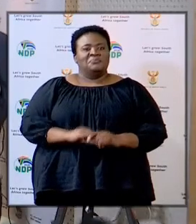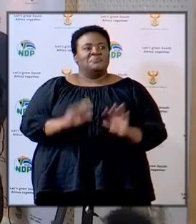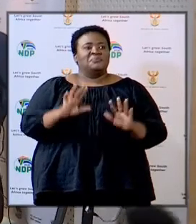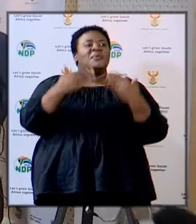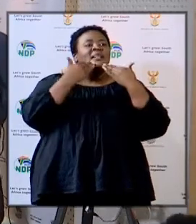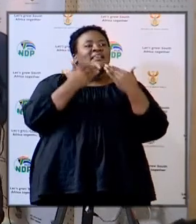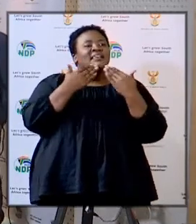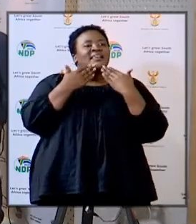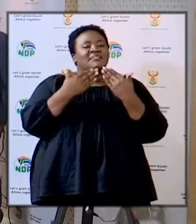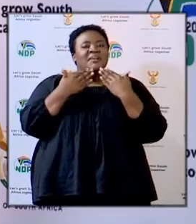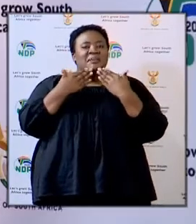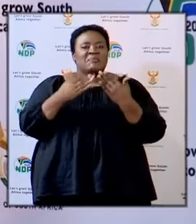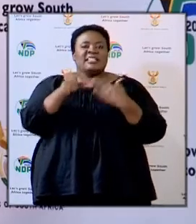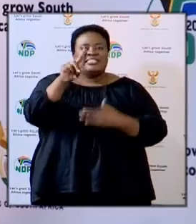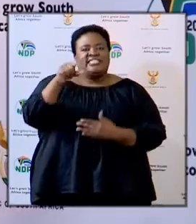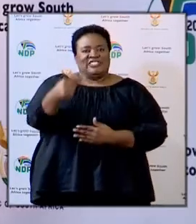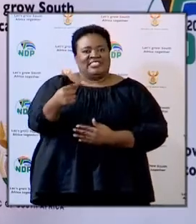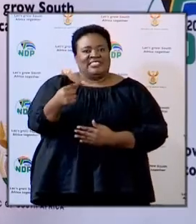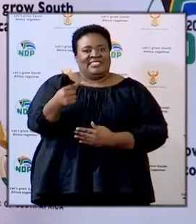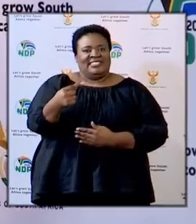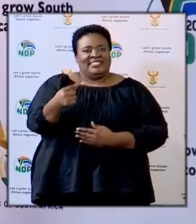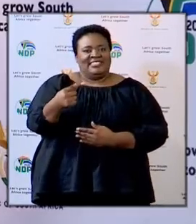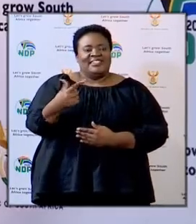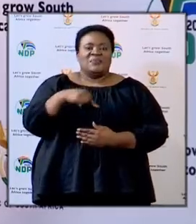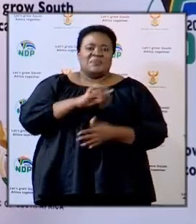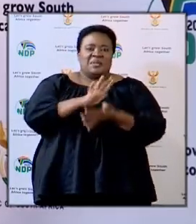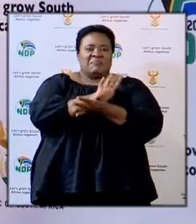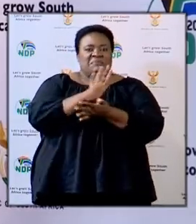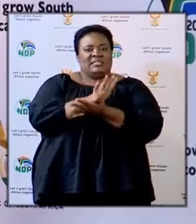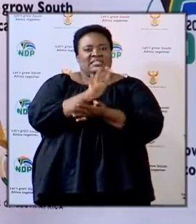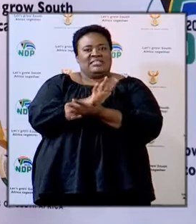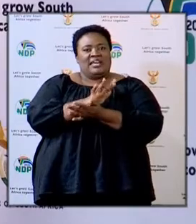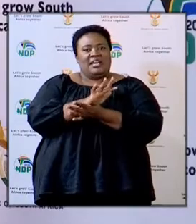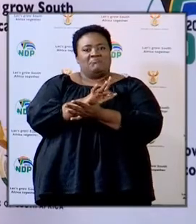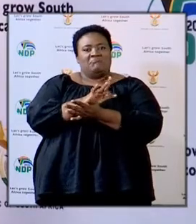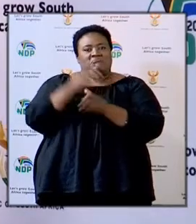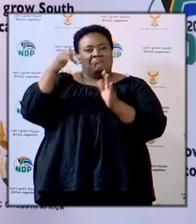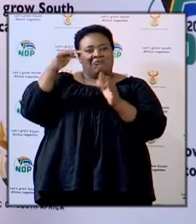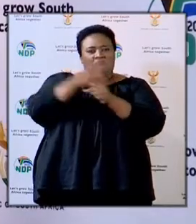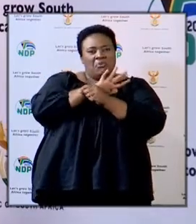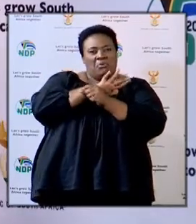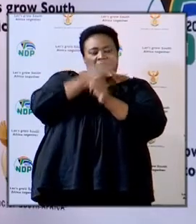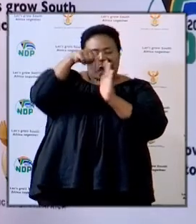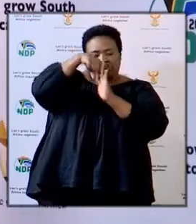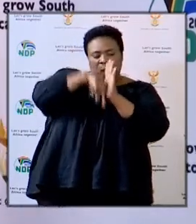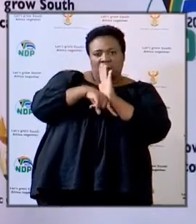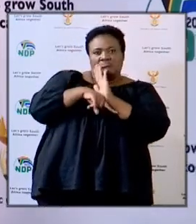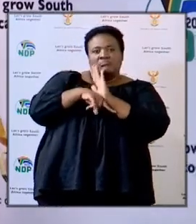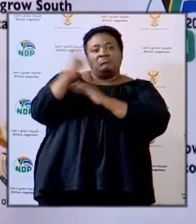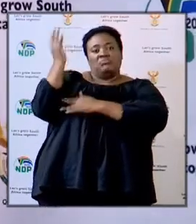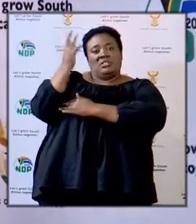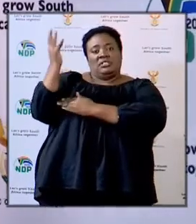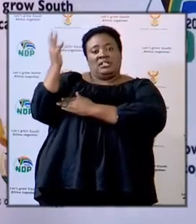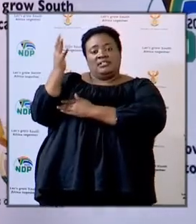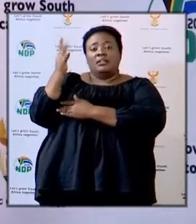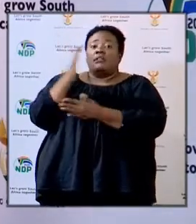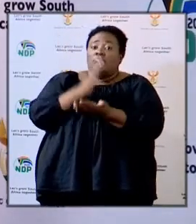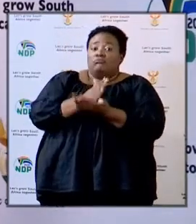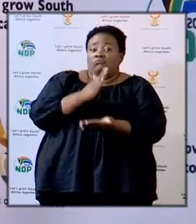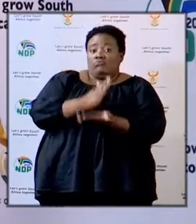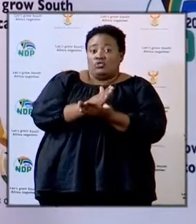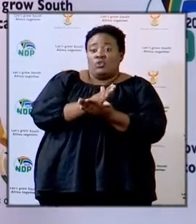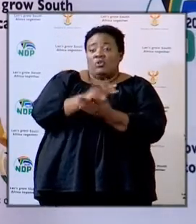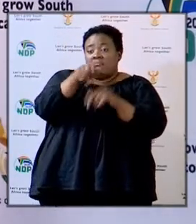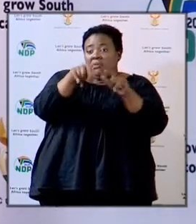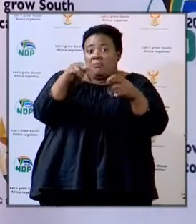Thank you very much, DG. We appreciate that detailed presentation. I'm sure it will assist in